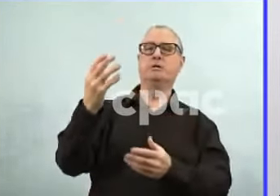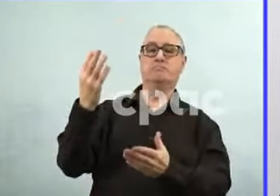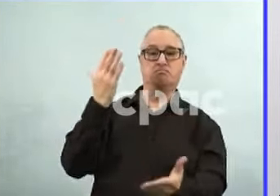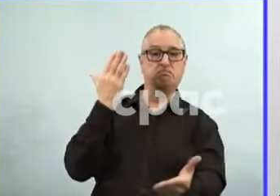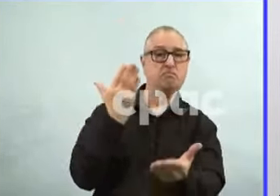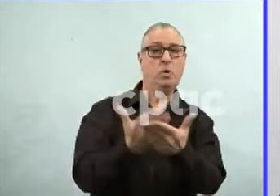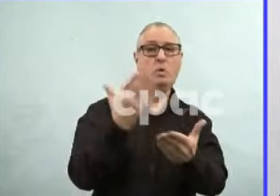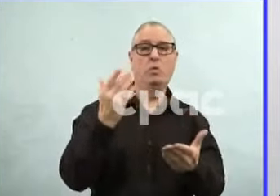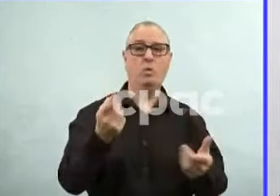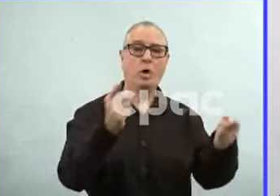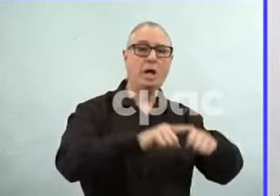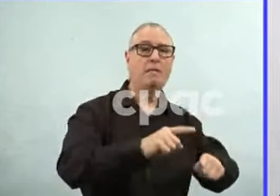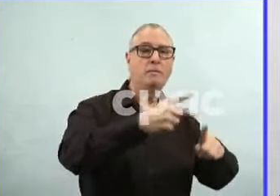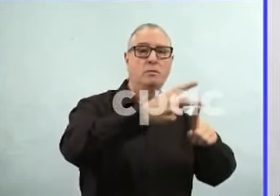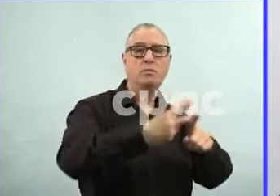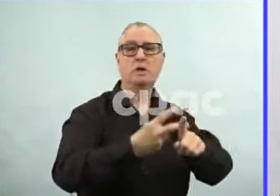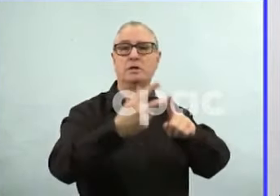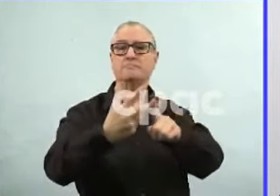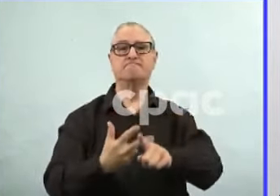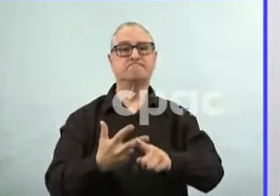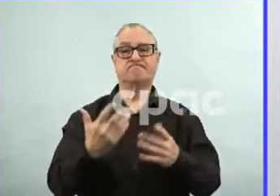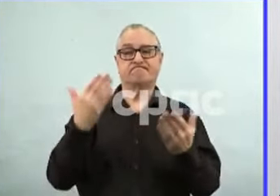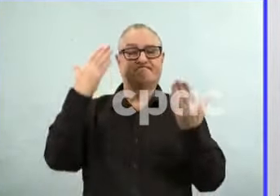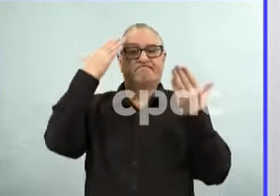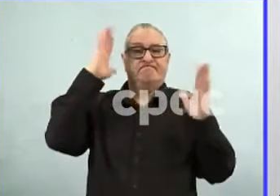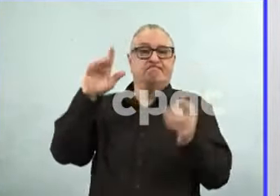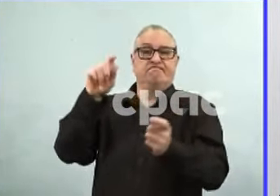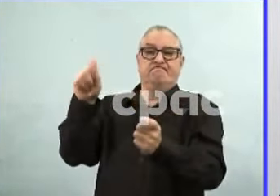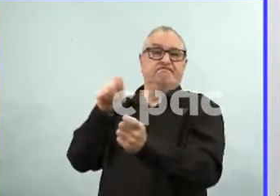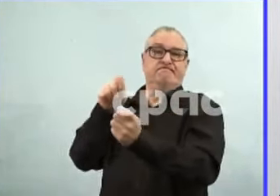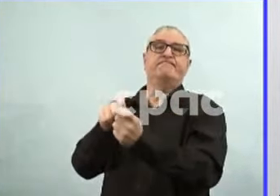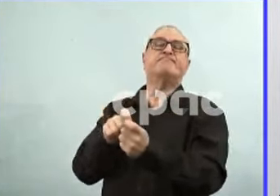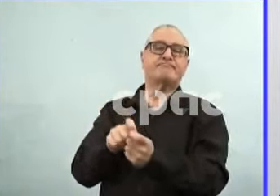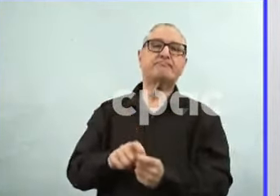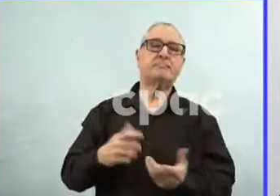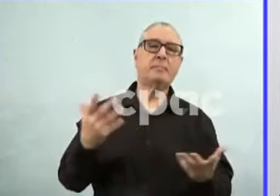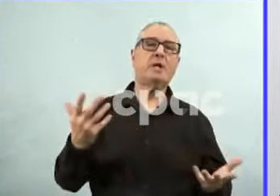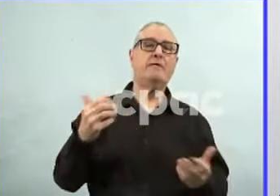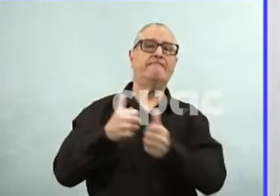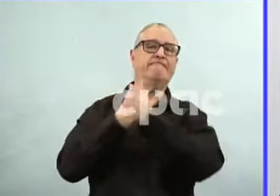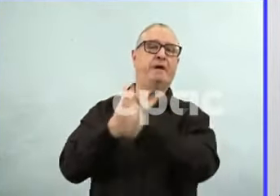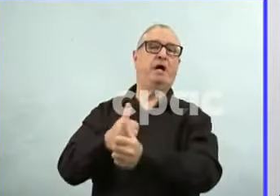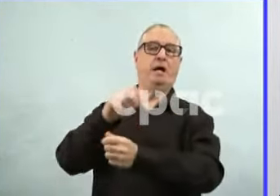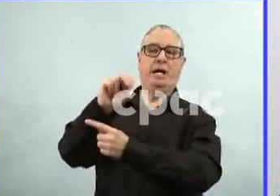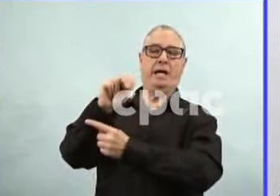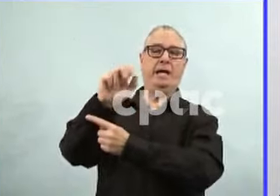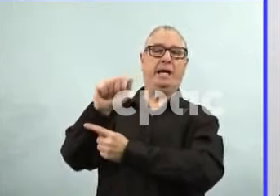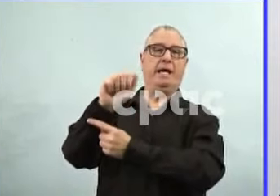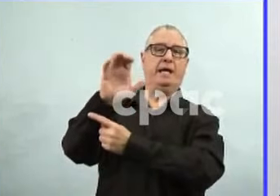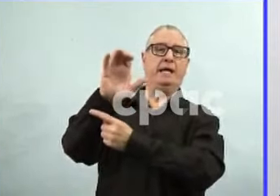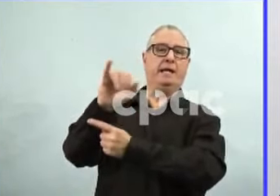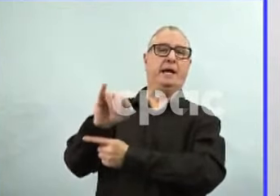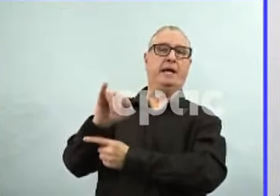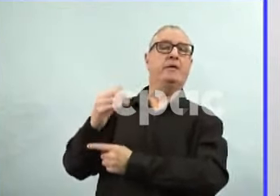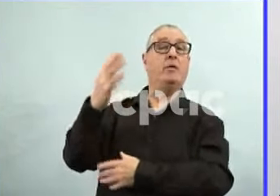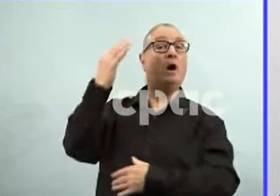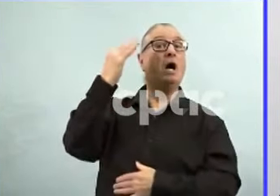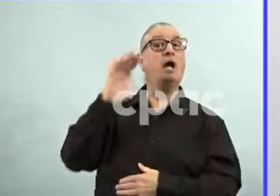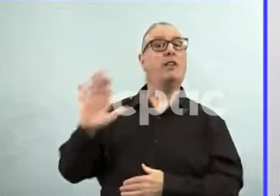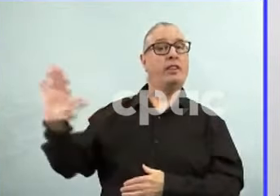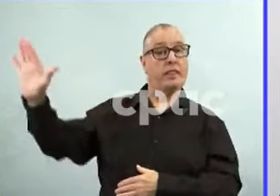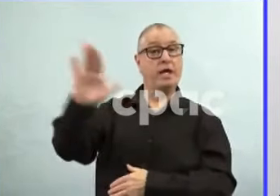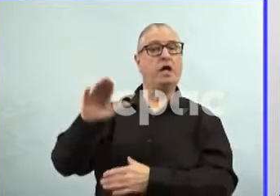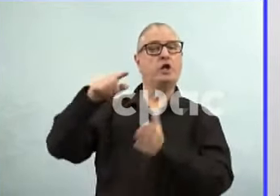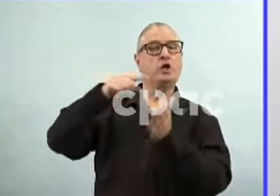was built using the basic principles and medical knowledge of immunology in general. So as